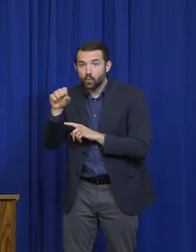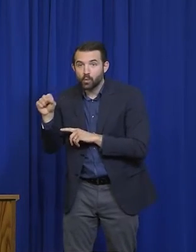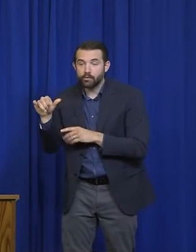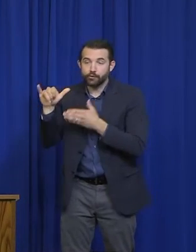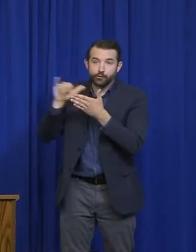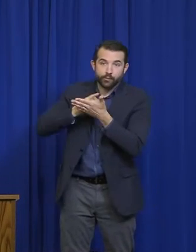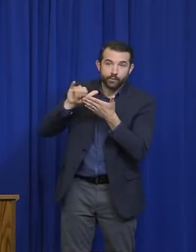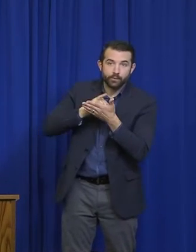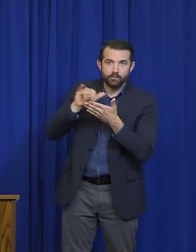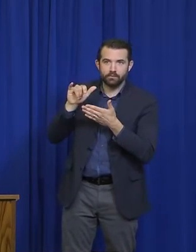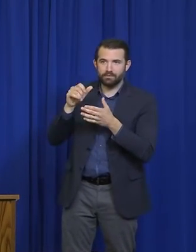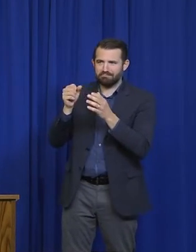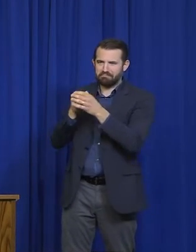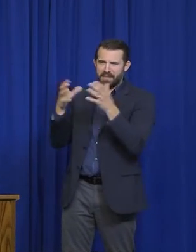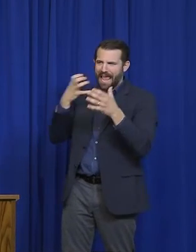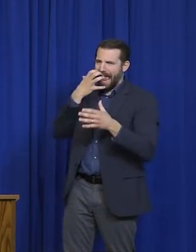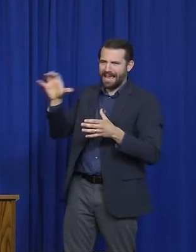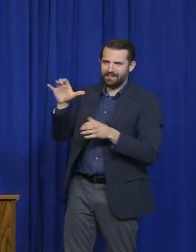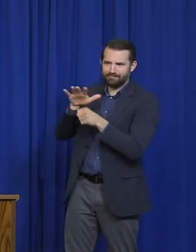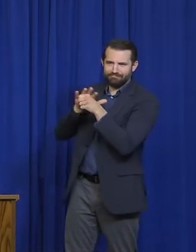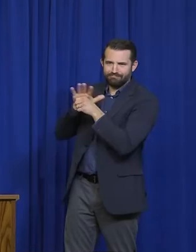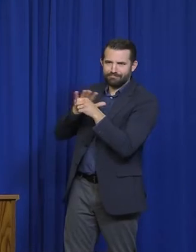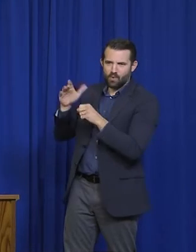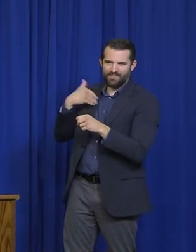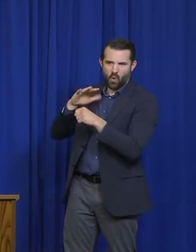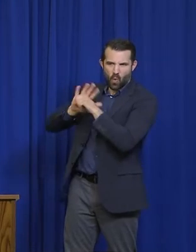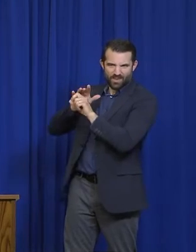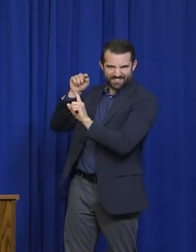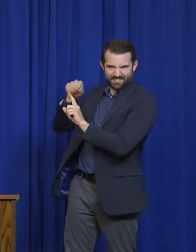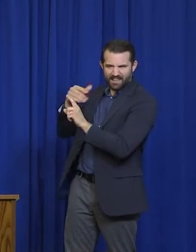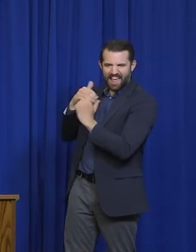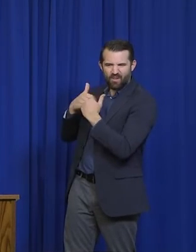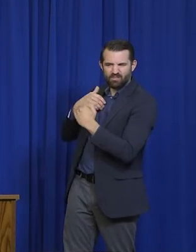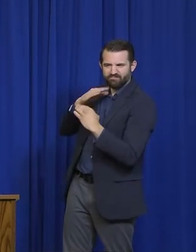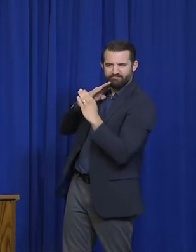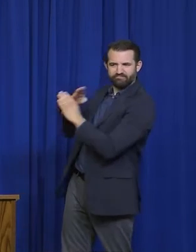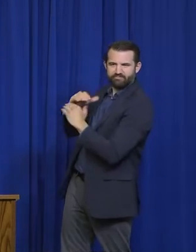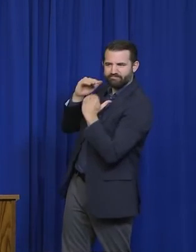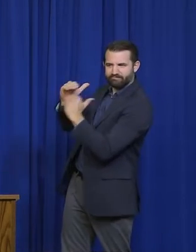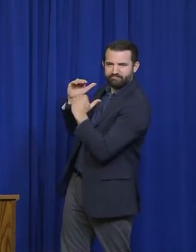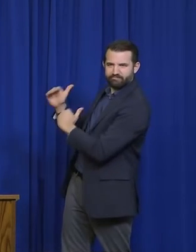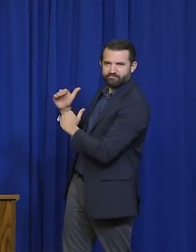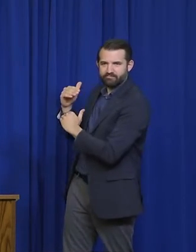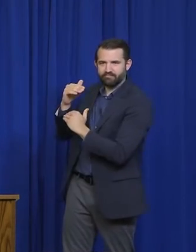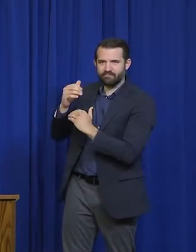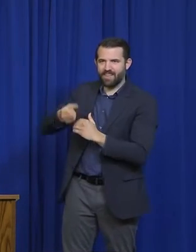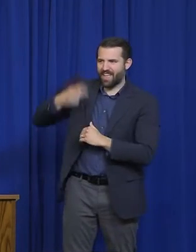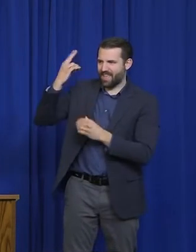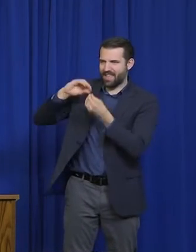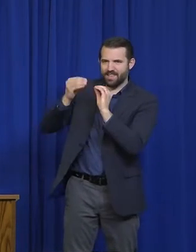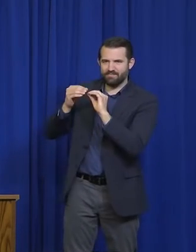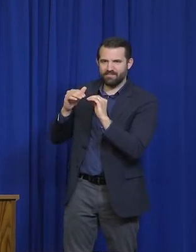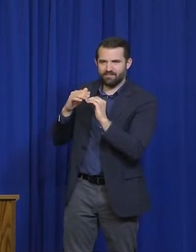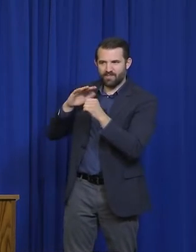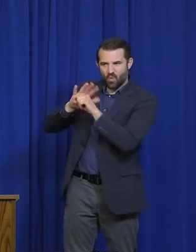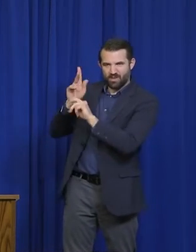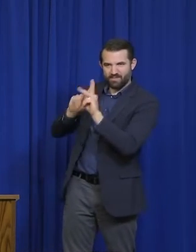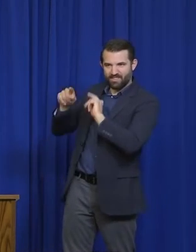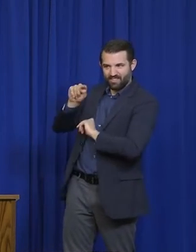In Massachusetts, New York, New Jersey, Connecticut, they are very high incidence of COVID-19. And it's really difficult to